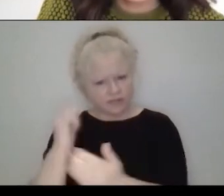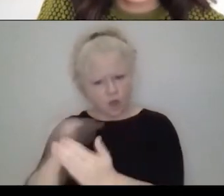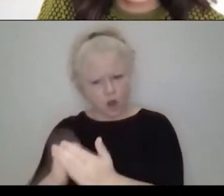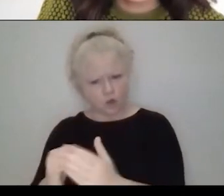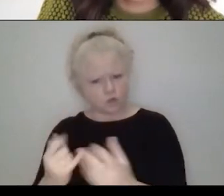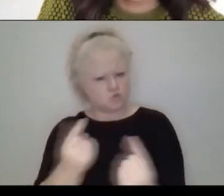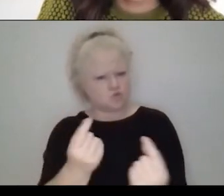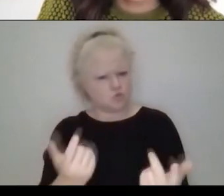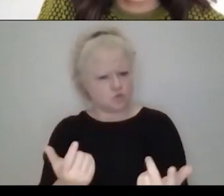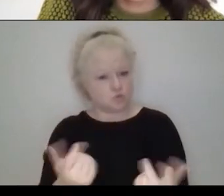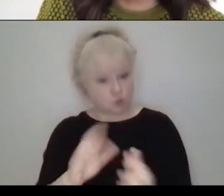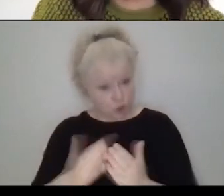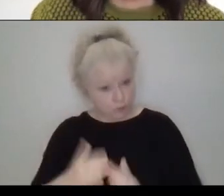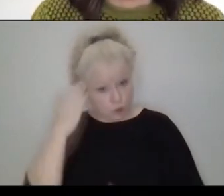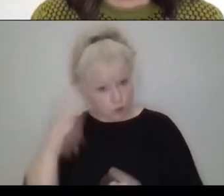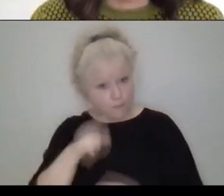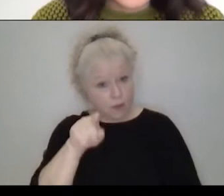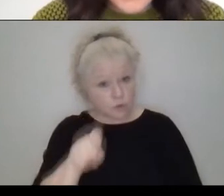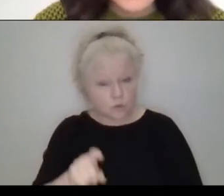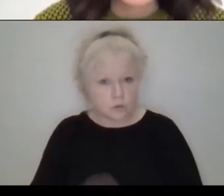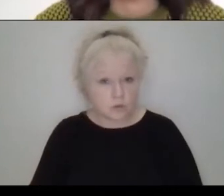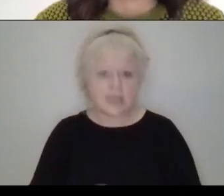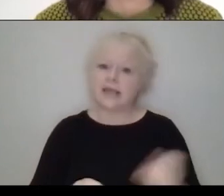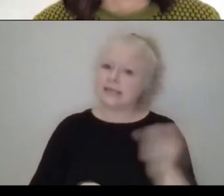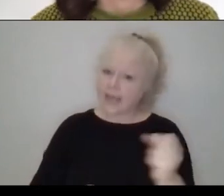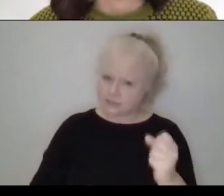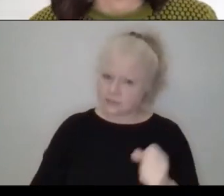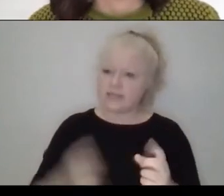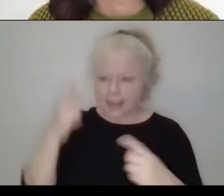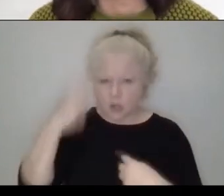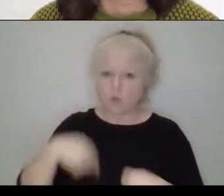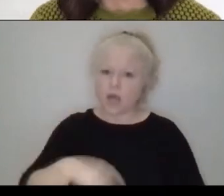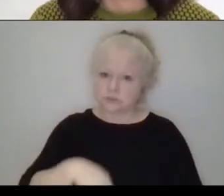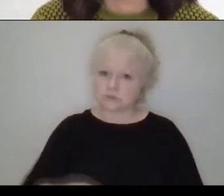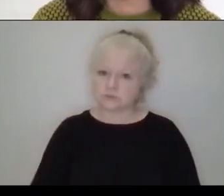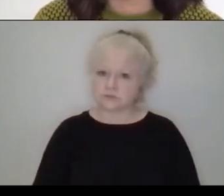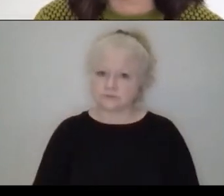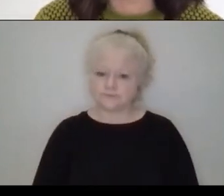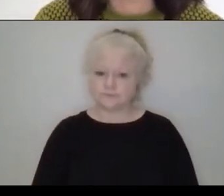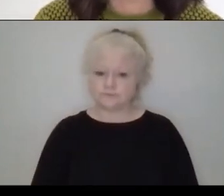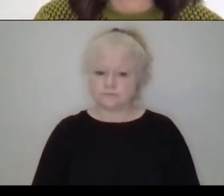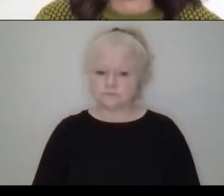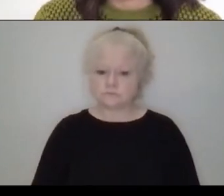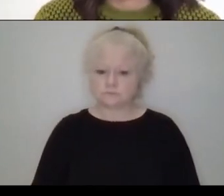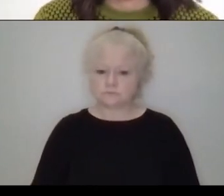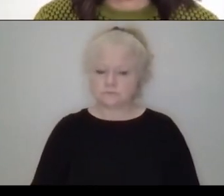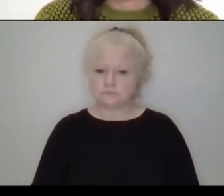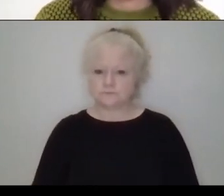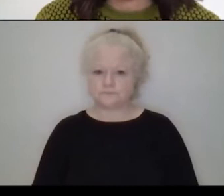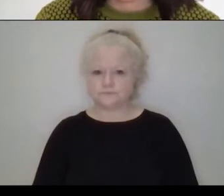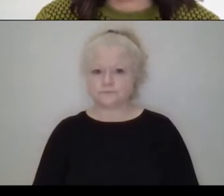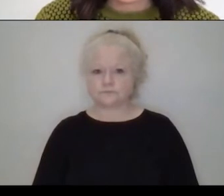about you two right now? Ah, yes. I mean, um, you know, it's, it's interesting